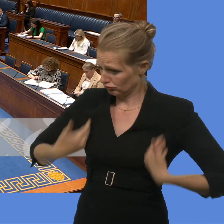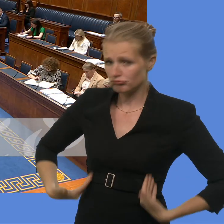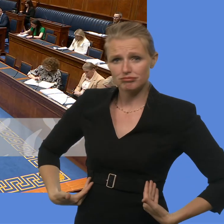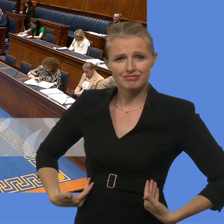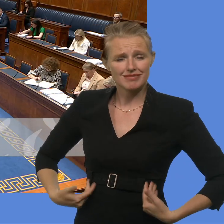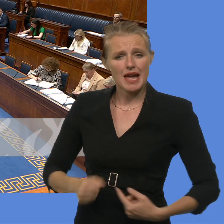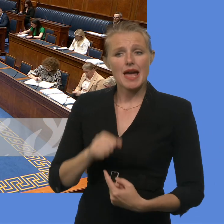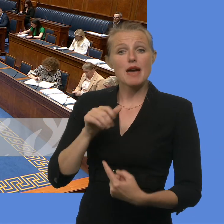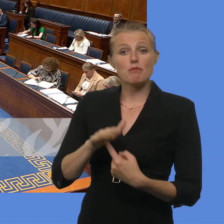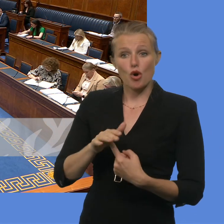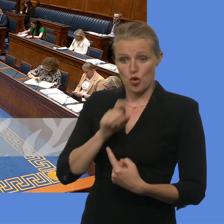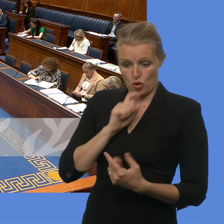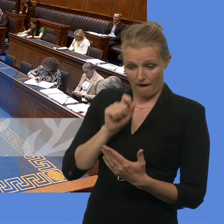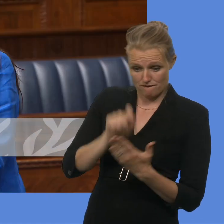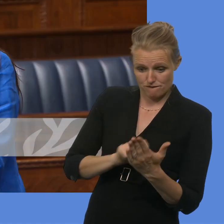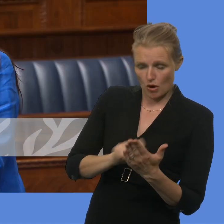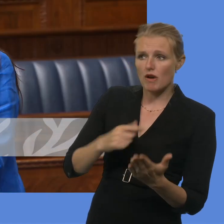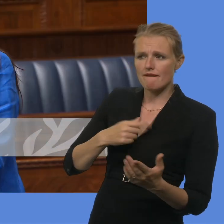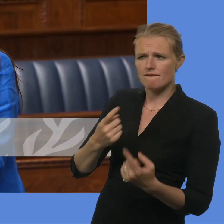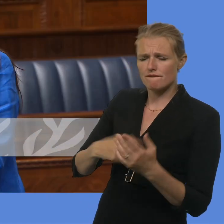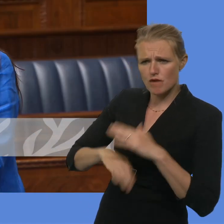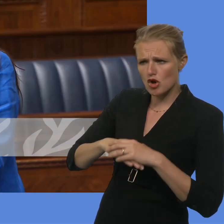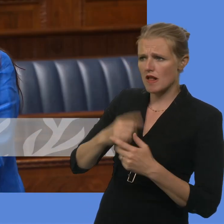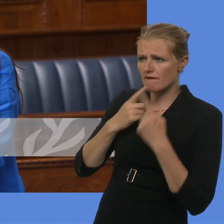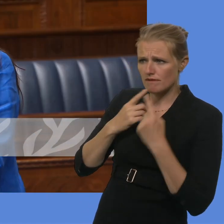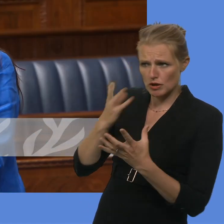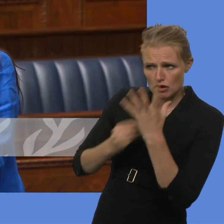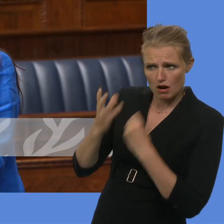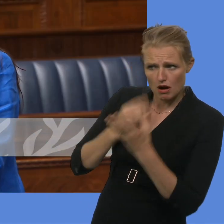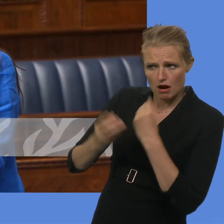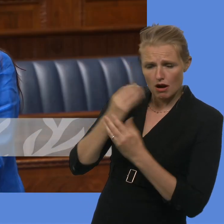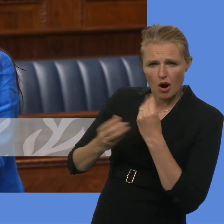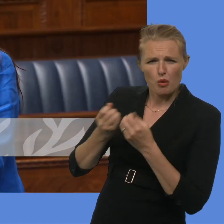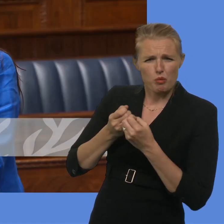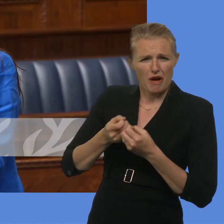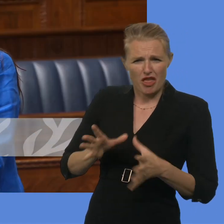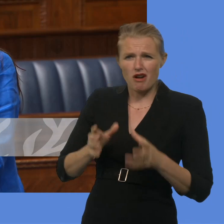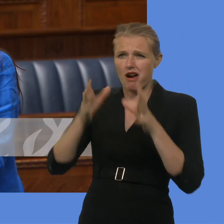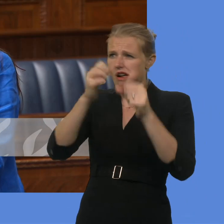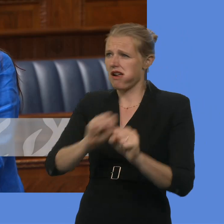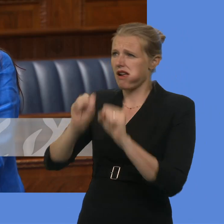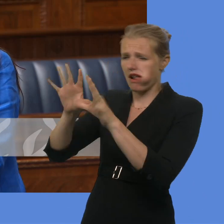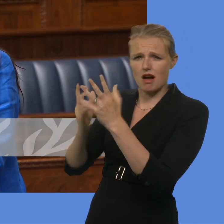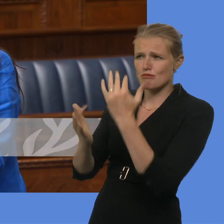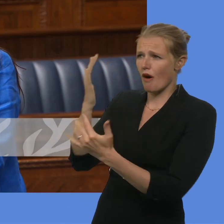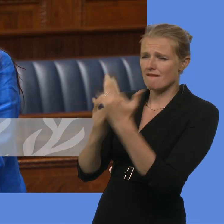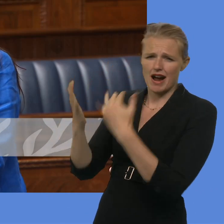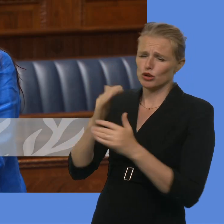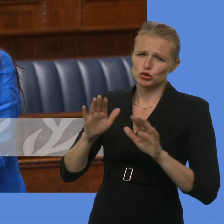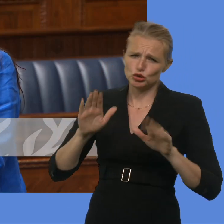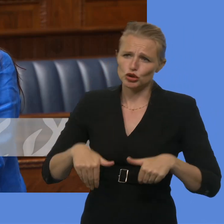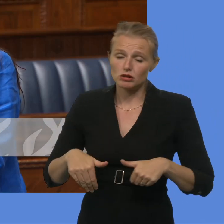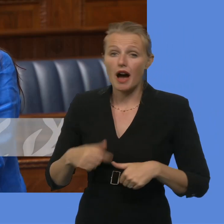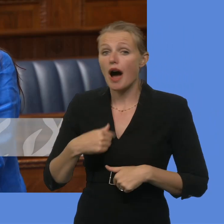informed as they possibly can be, and to do so without any intimidation. So, of course, I believe that everyone across this House would be united